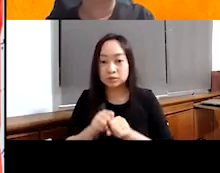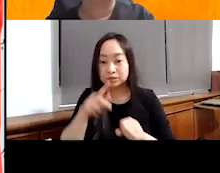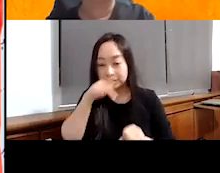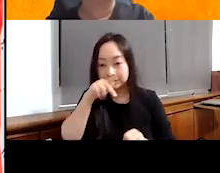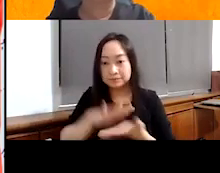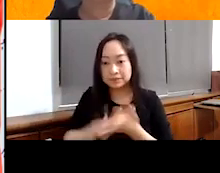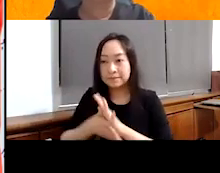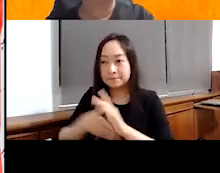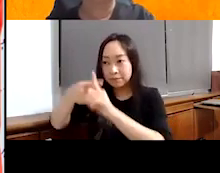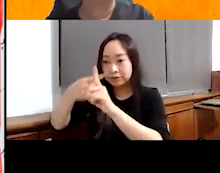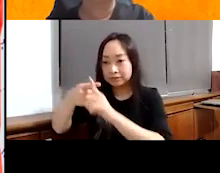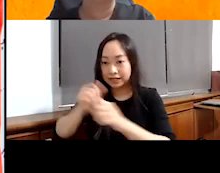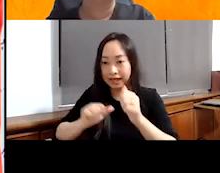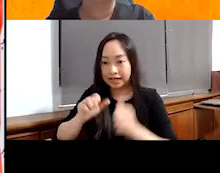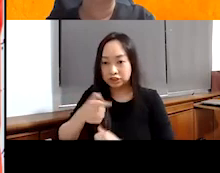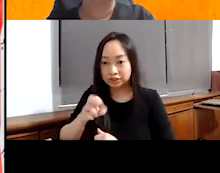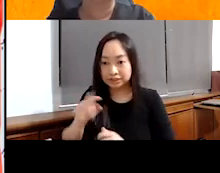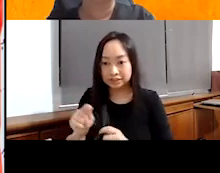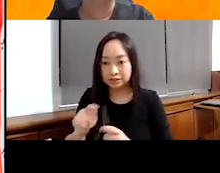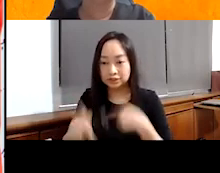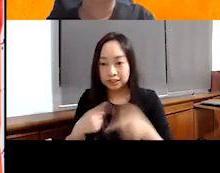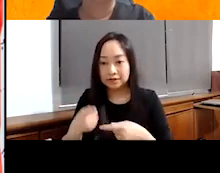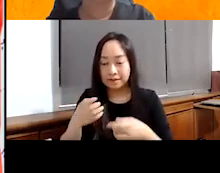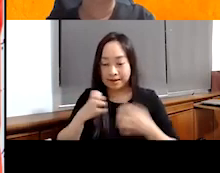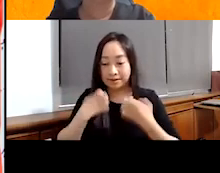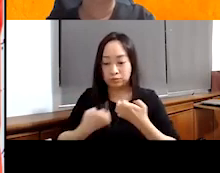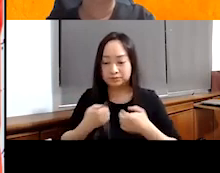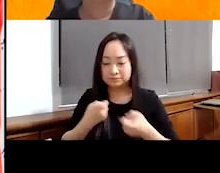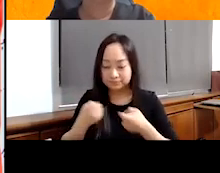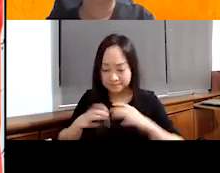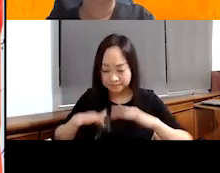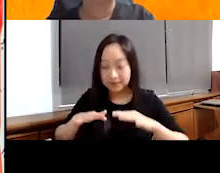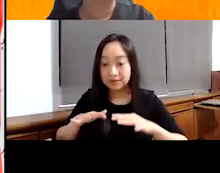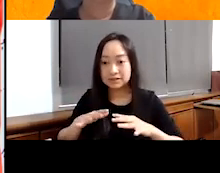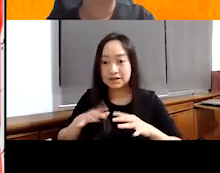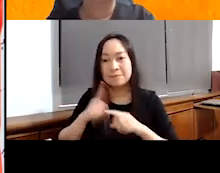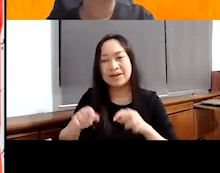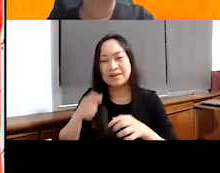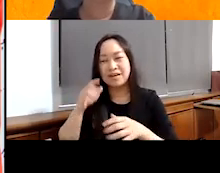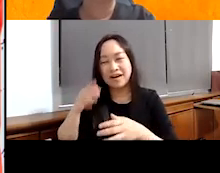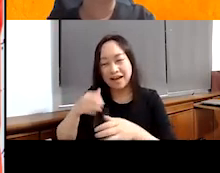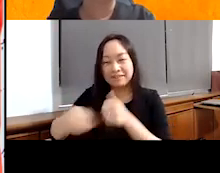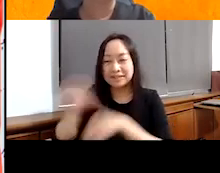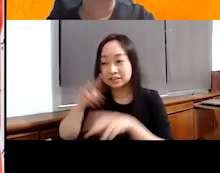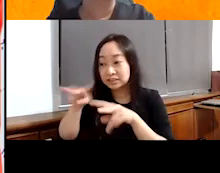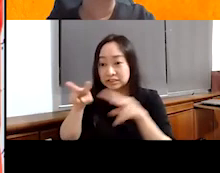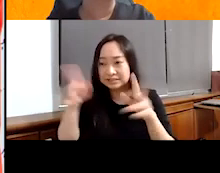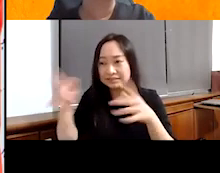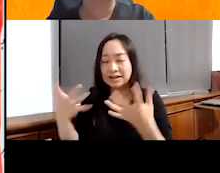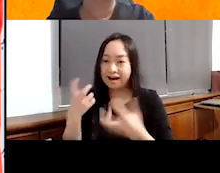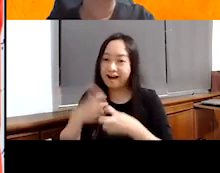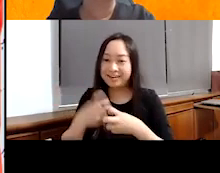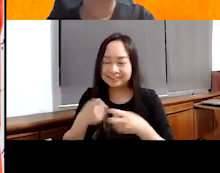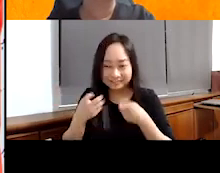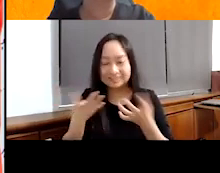agent of change, they have to learn how to manage their emotions and it's hard, you know, with what they see day in and day out. Um, we also work